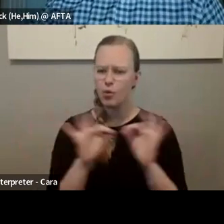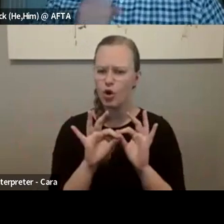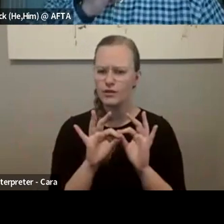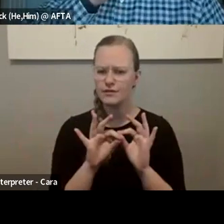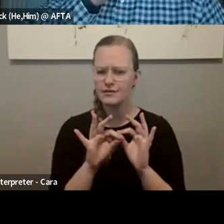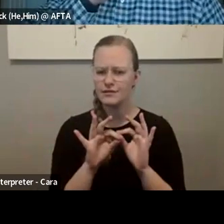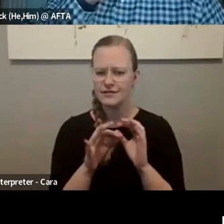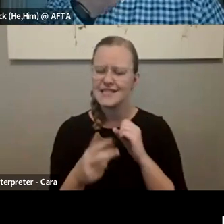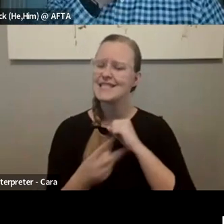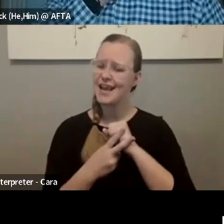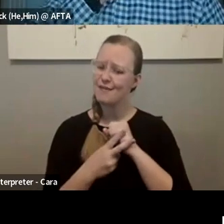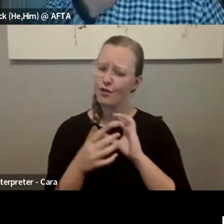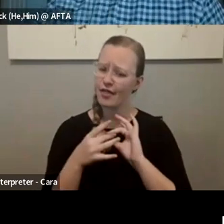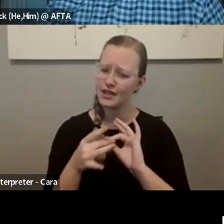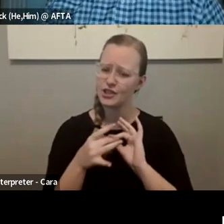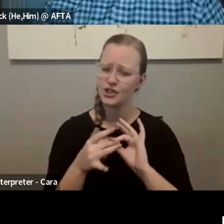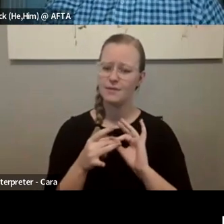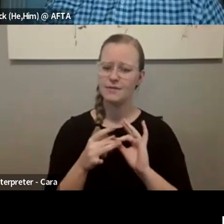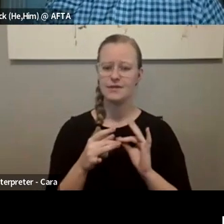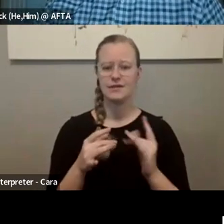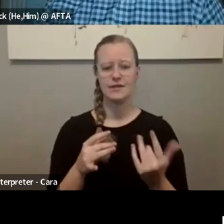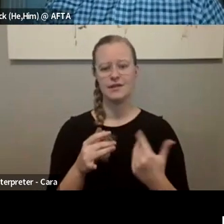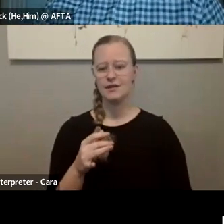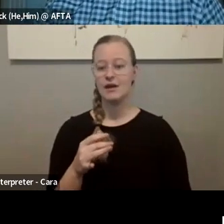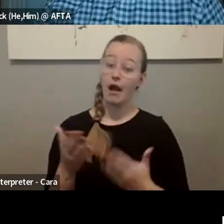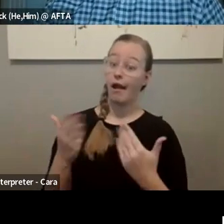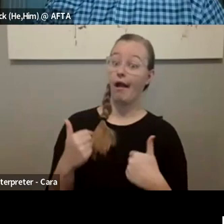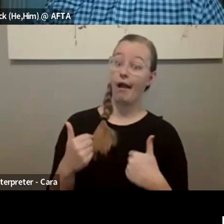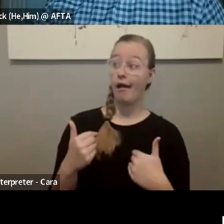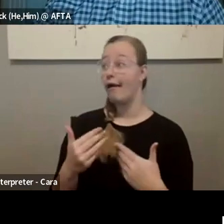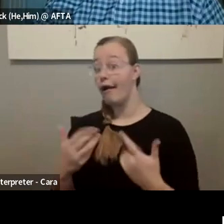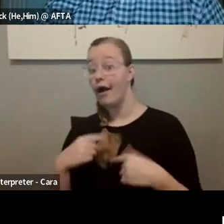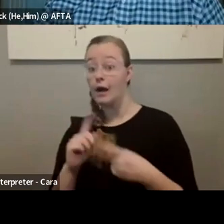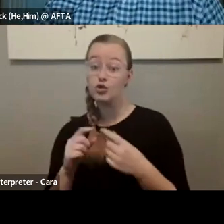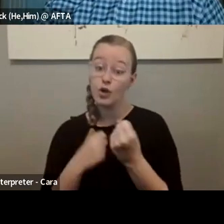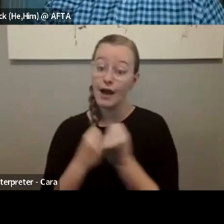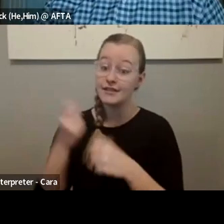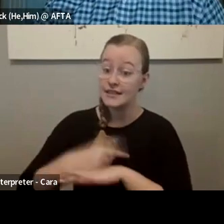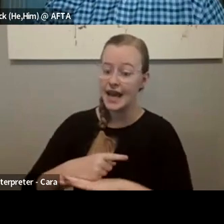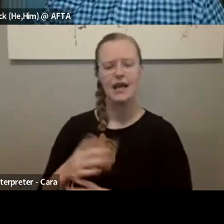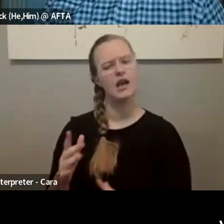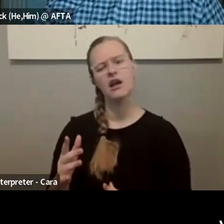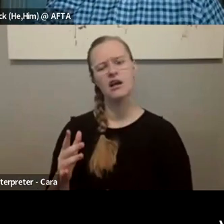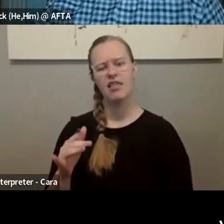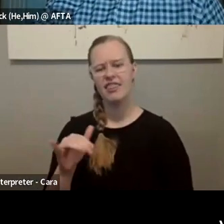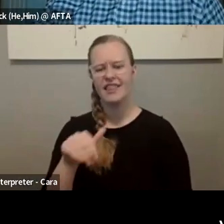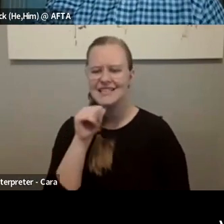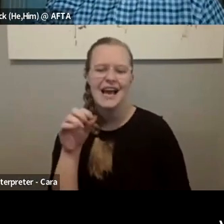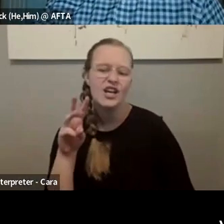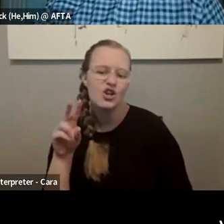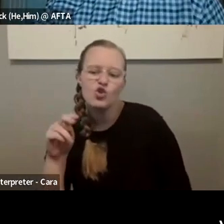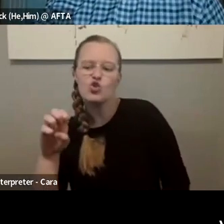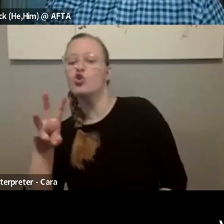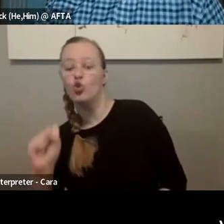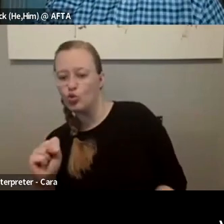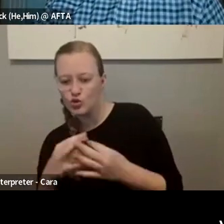relationships. Don't pitch them on, you know, come to advocacy day because everybody has an advocacy day. Right. That's not newsworthy. You've got to make sure you've